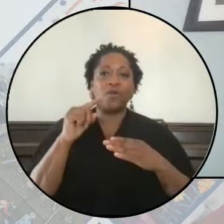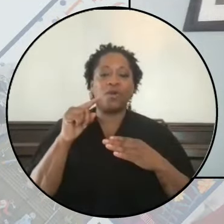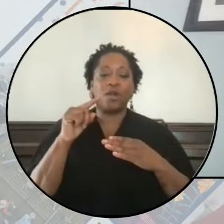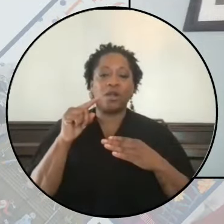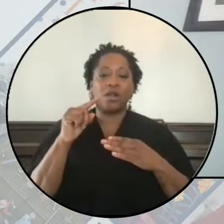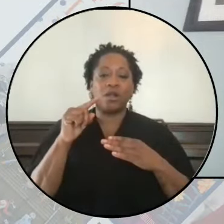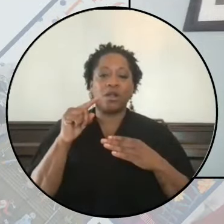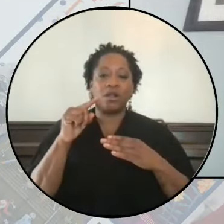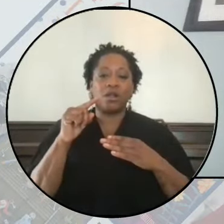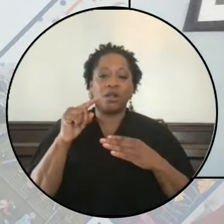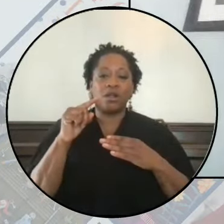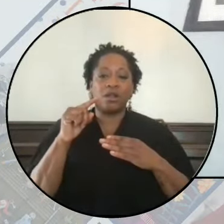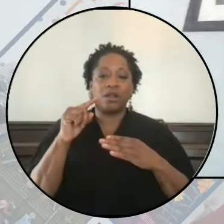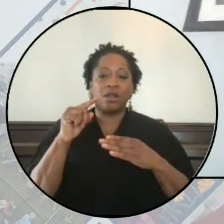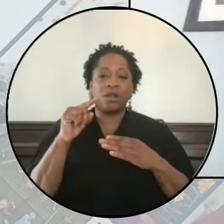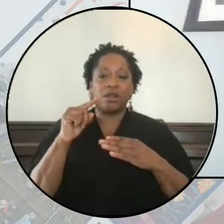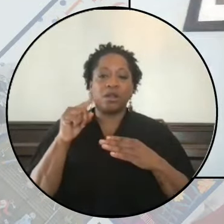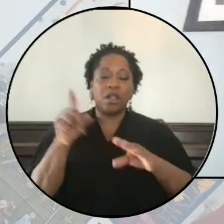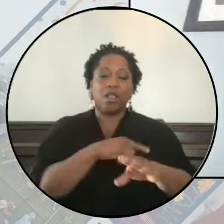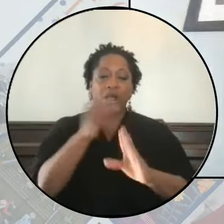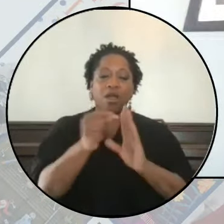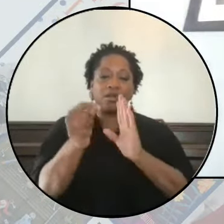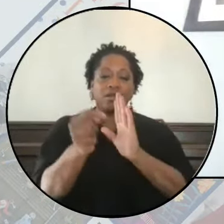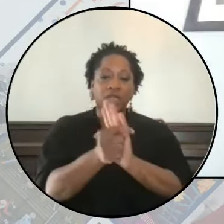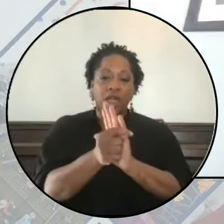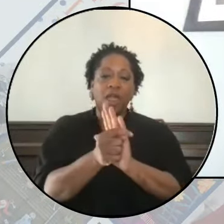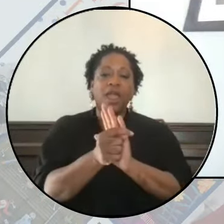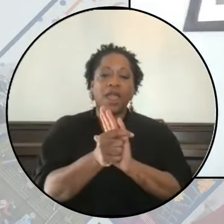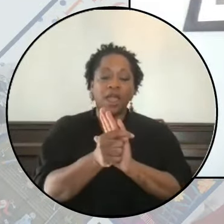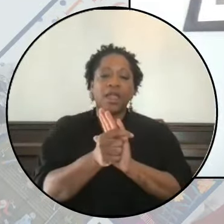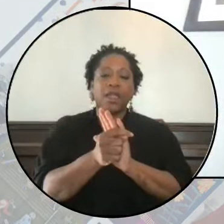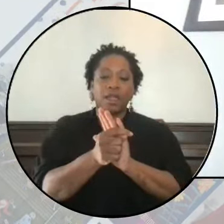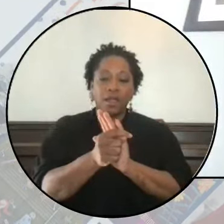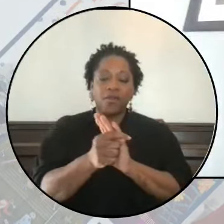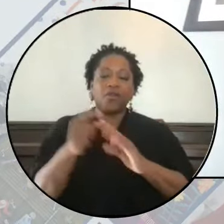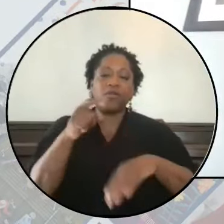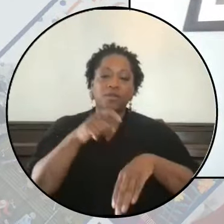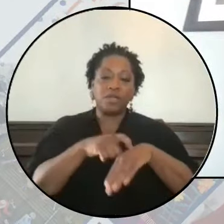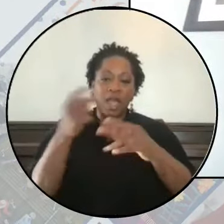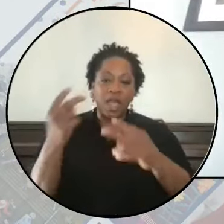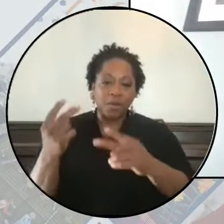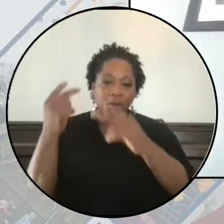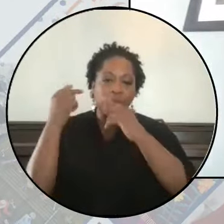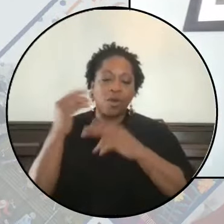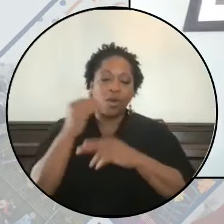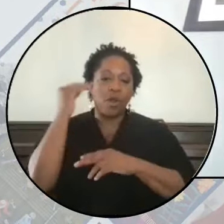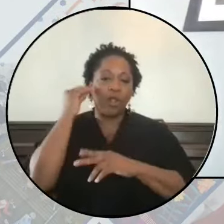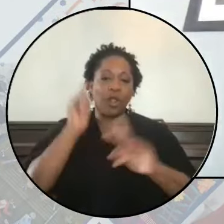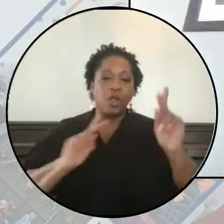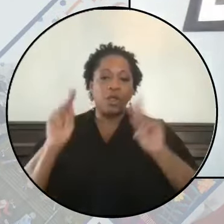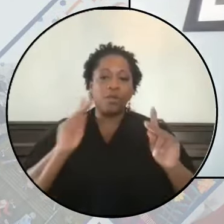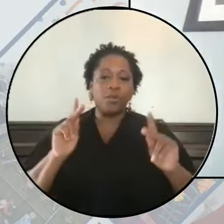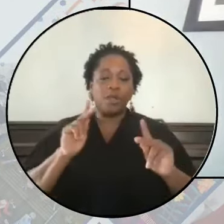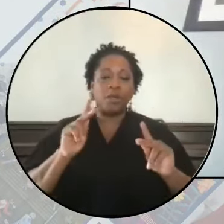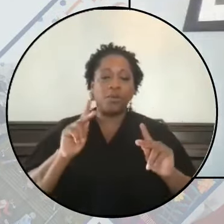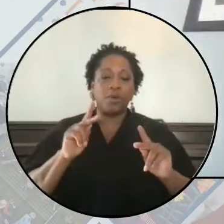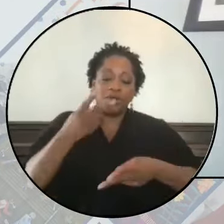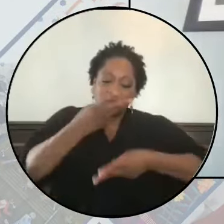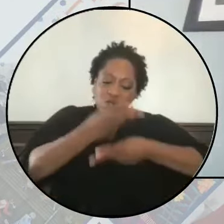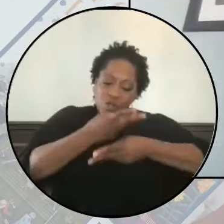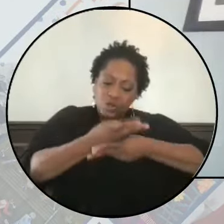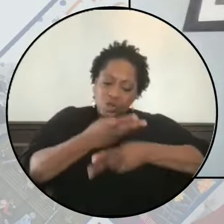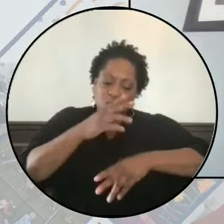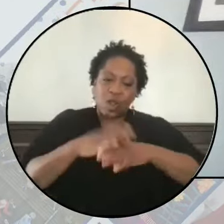long time from time immemorial Ohlone people's stewarding